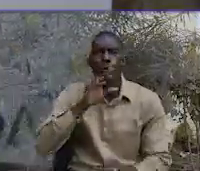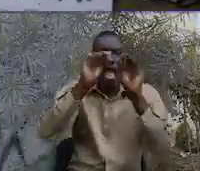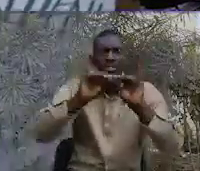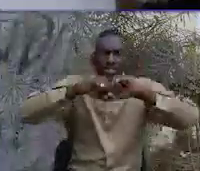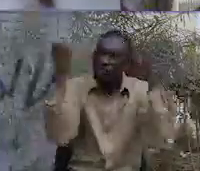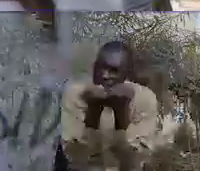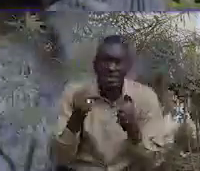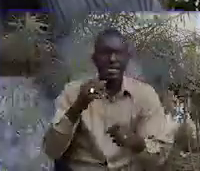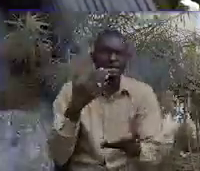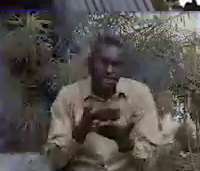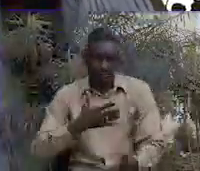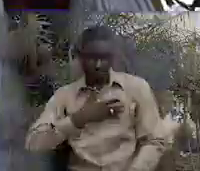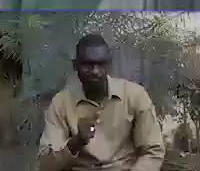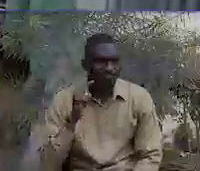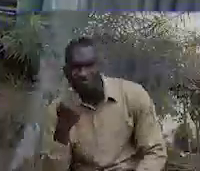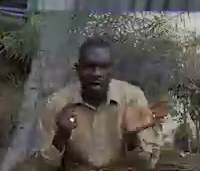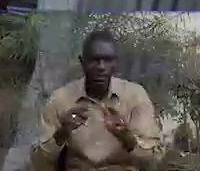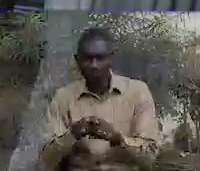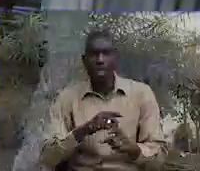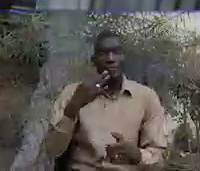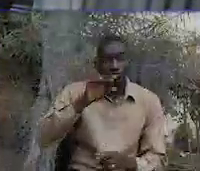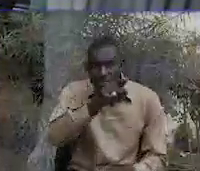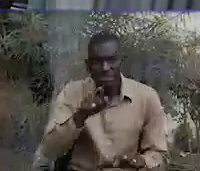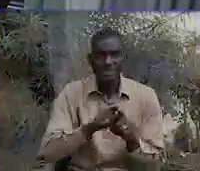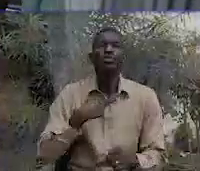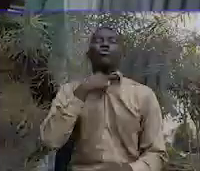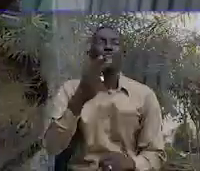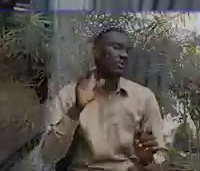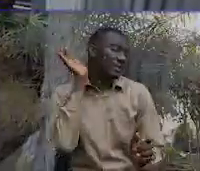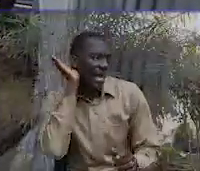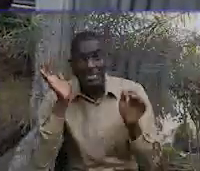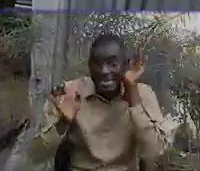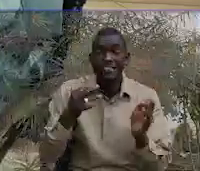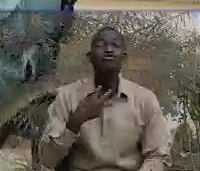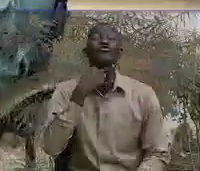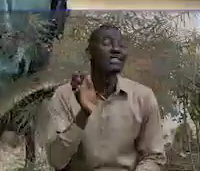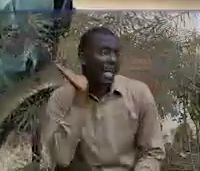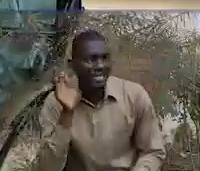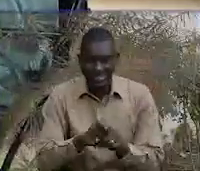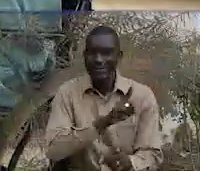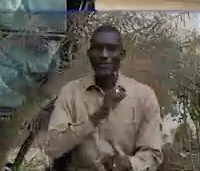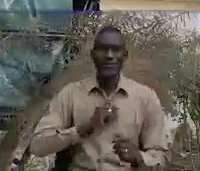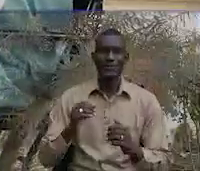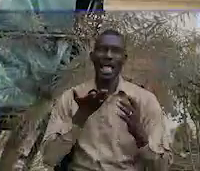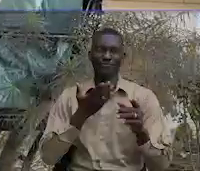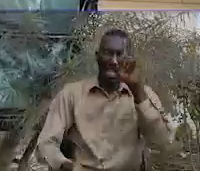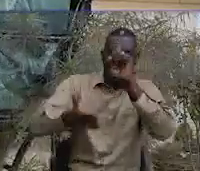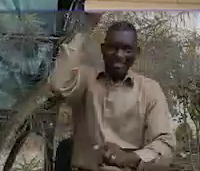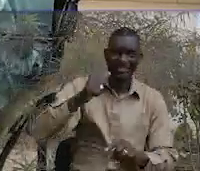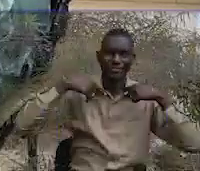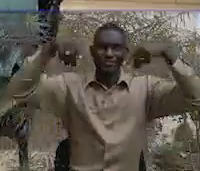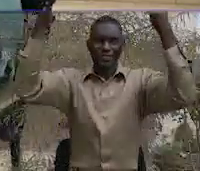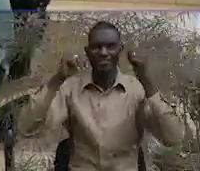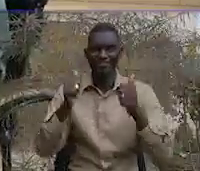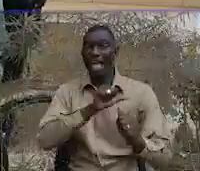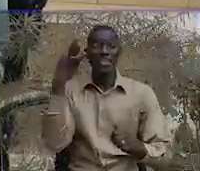who inspires and educates the society. By doing this, our voices will be heard, and when our voices are heard, it